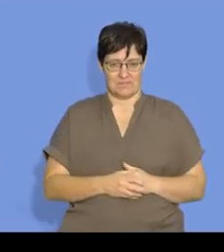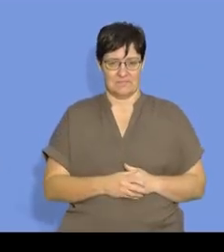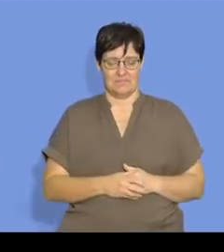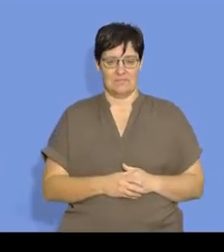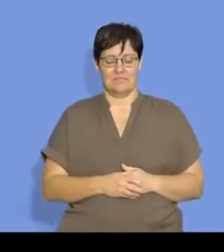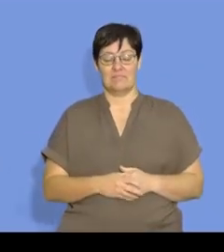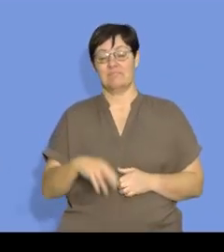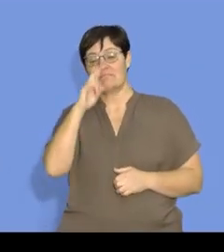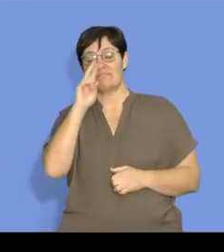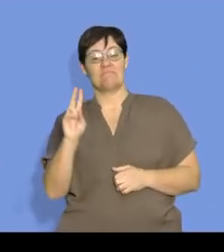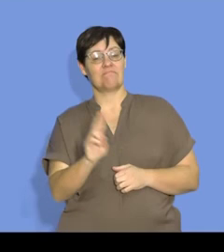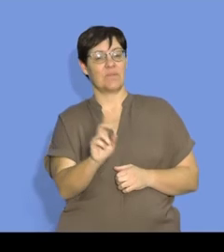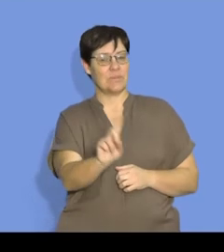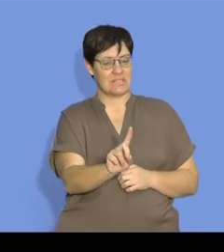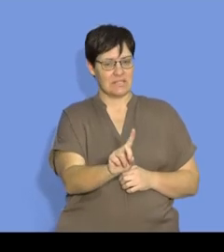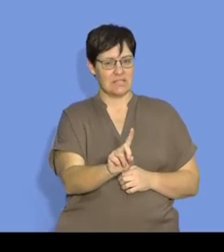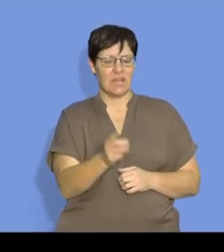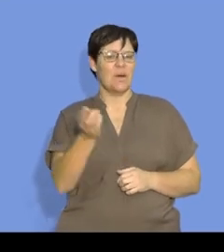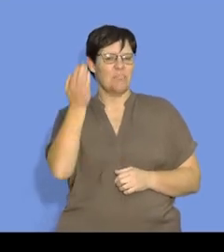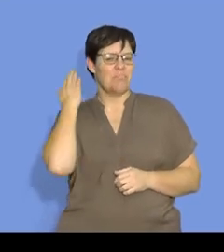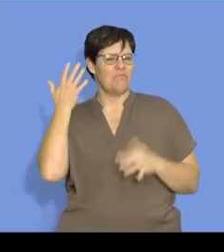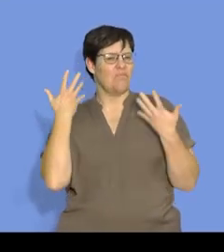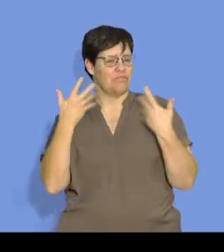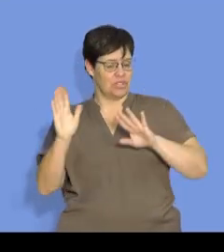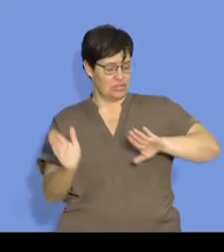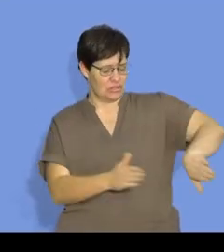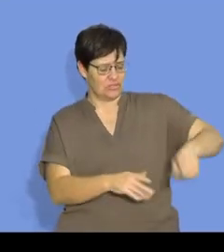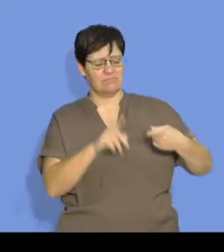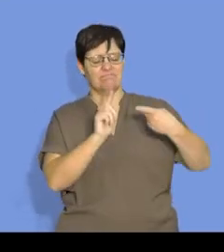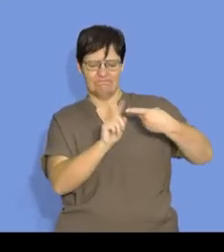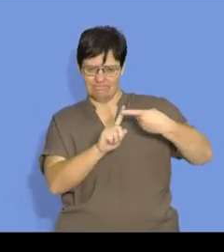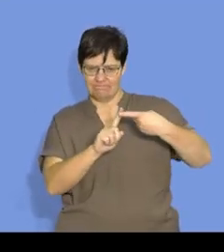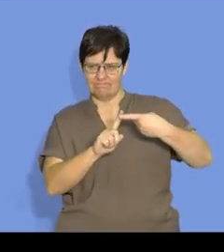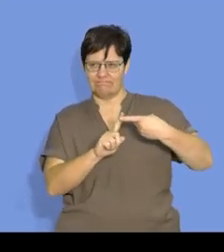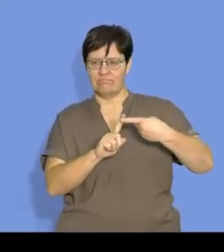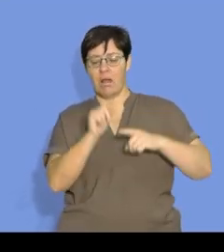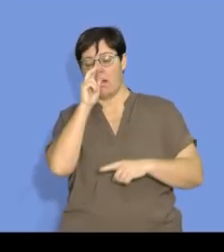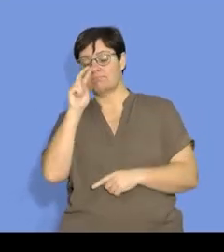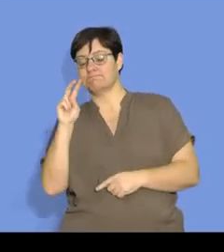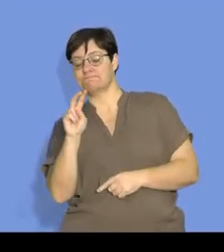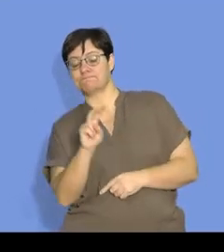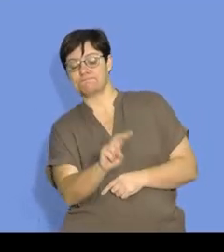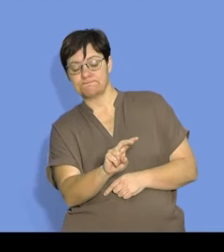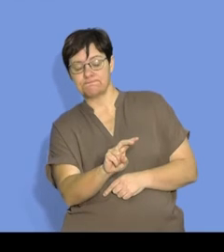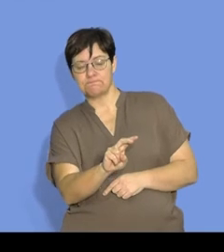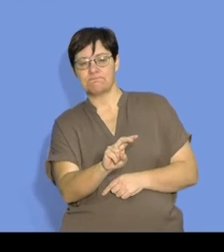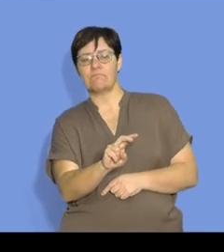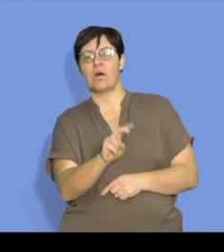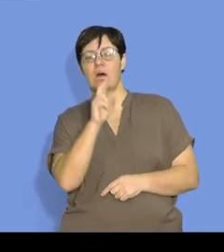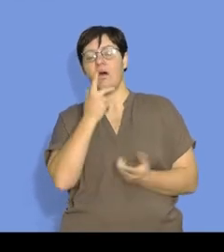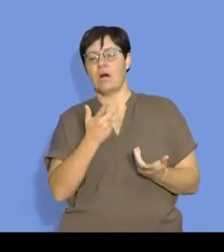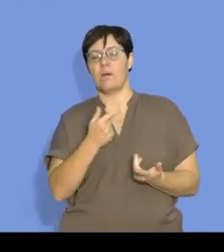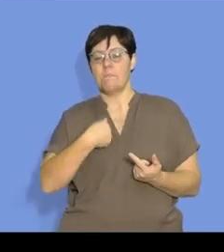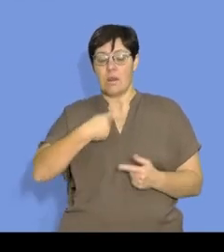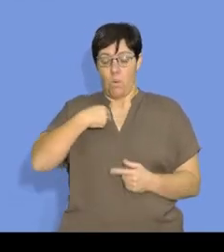When we look at what we've dealt with previously, we looked at the macroscopic view, meaning what